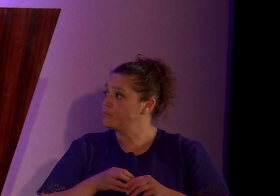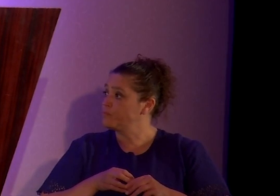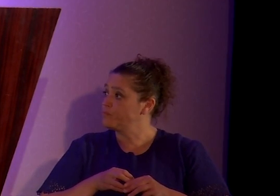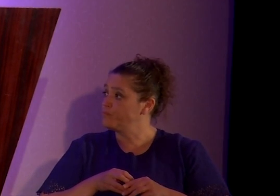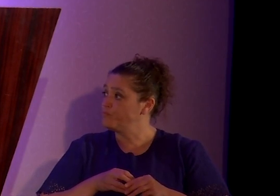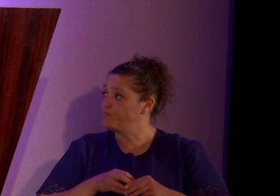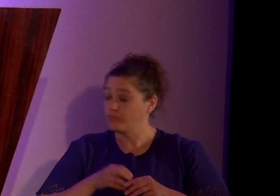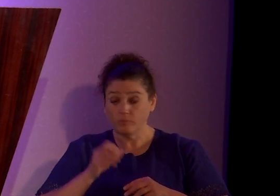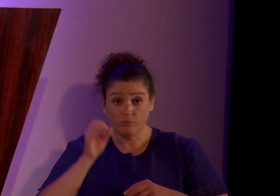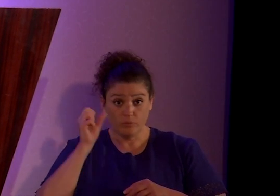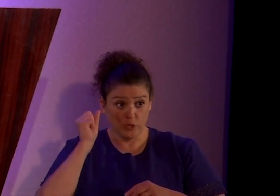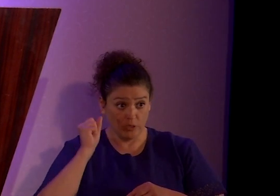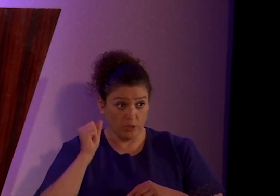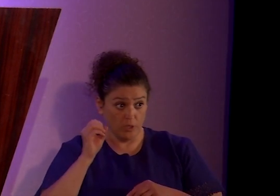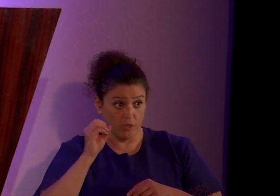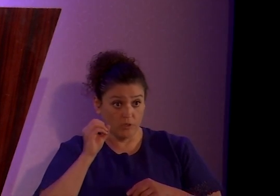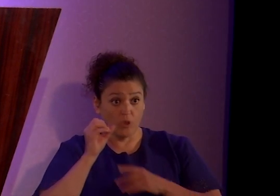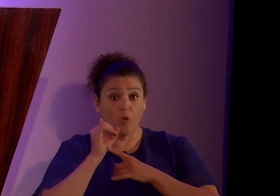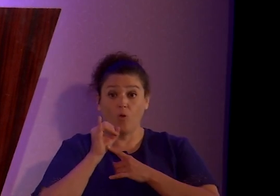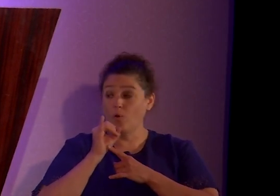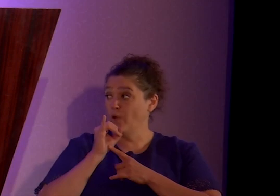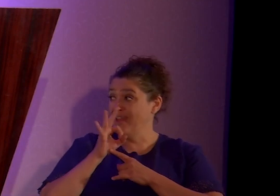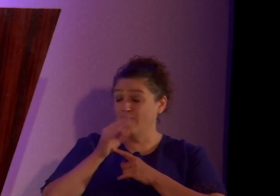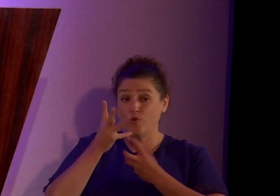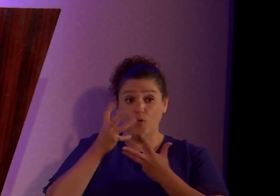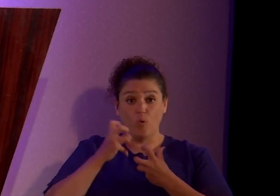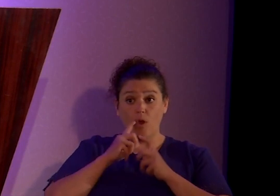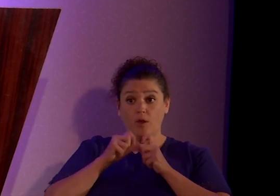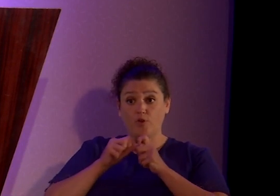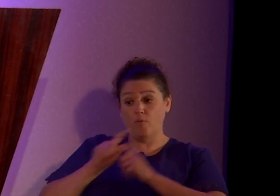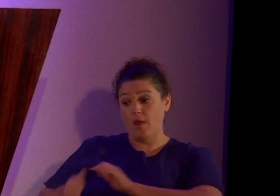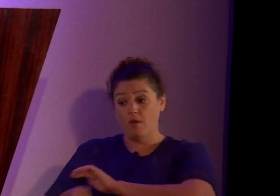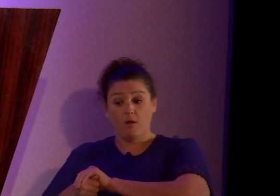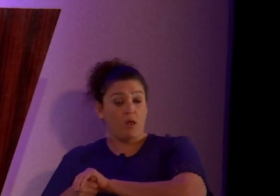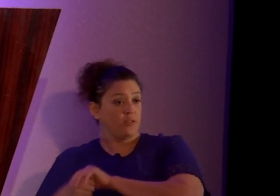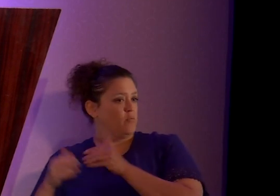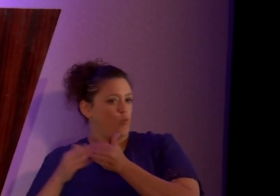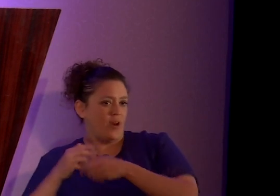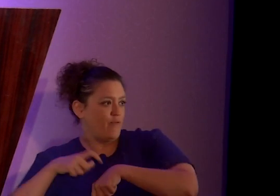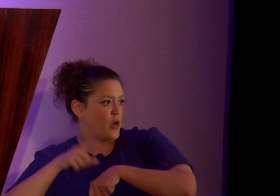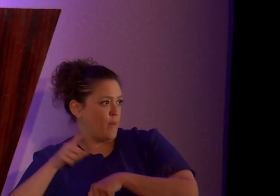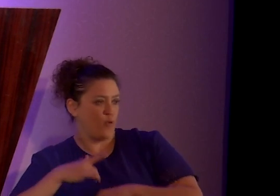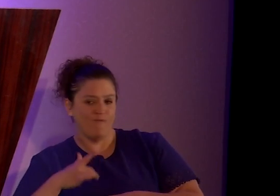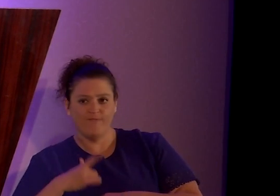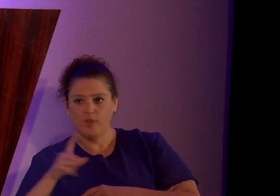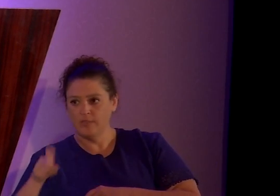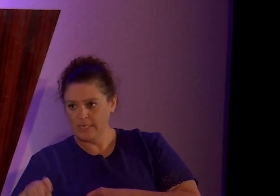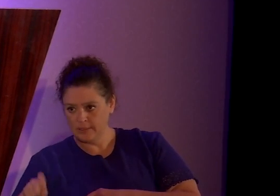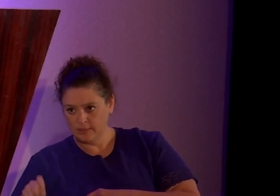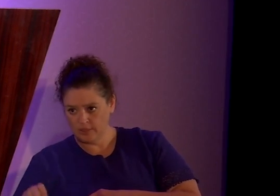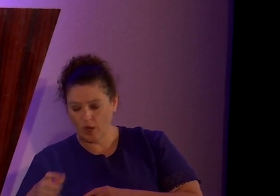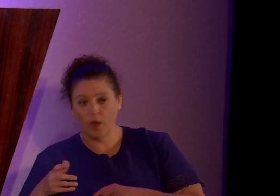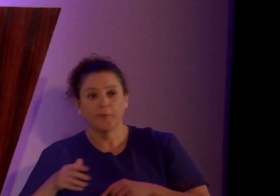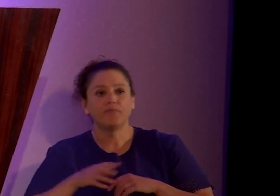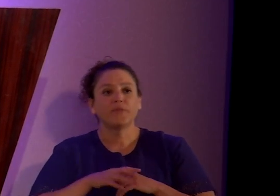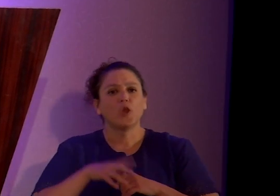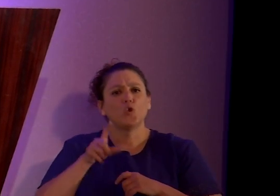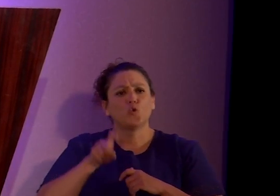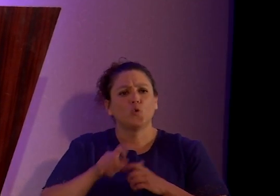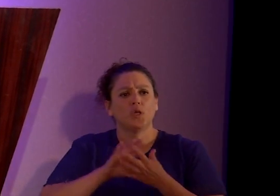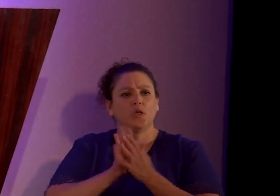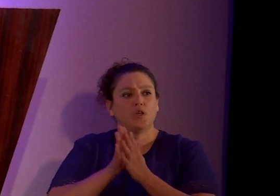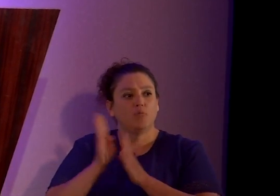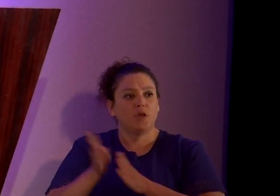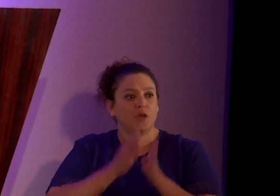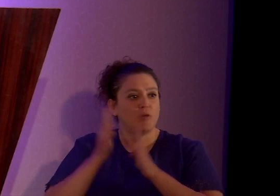So, if you're going to remain closeted for whatever amount of time you feel that it's necessary, you need to be prepared